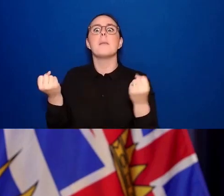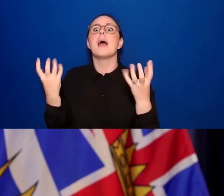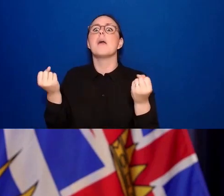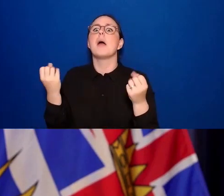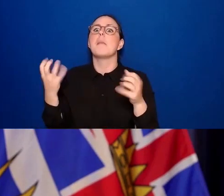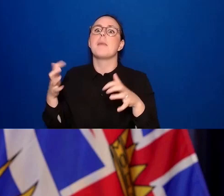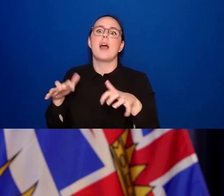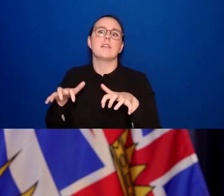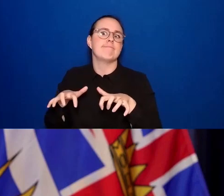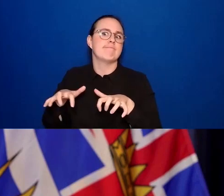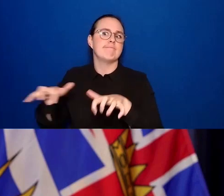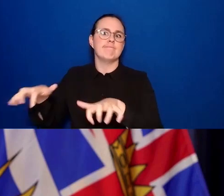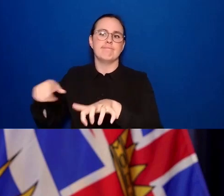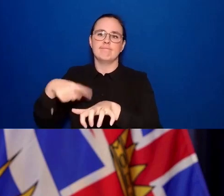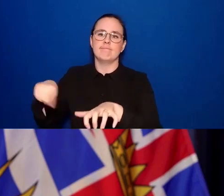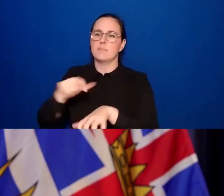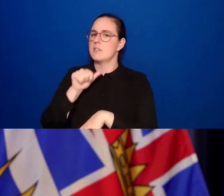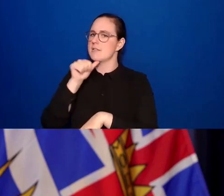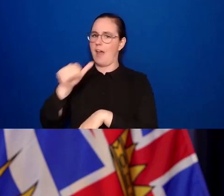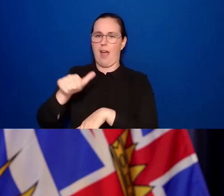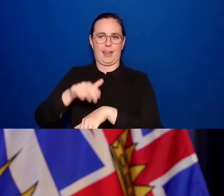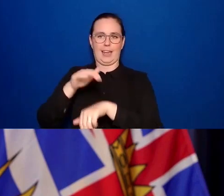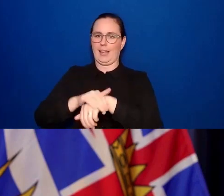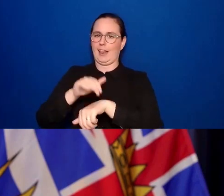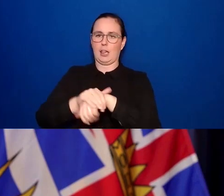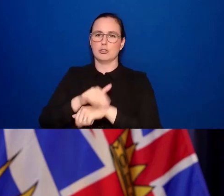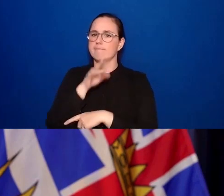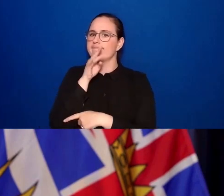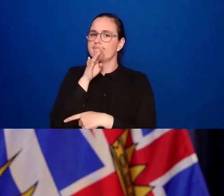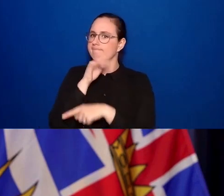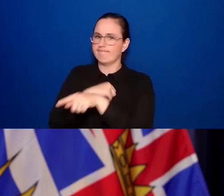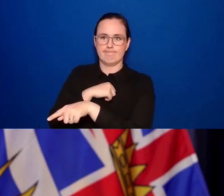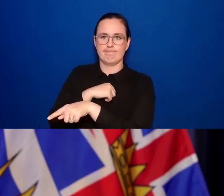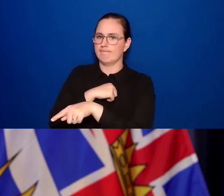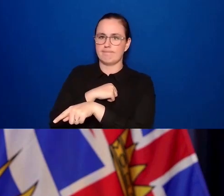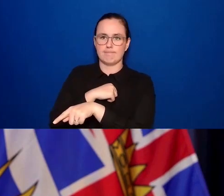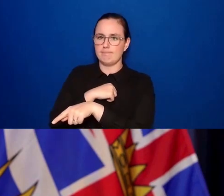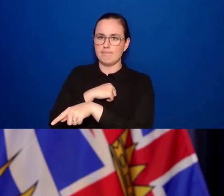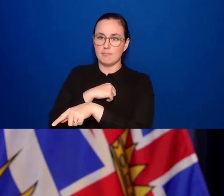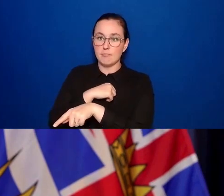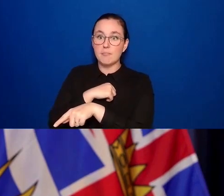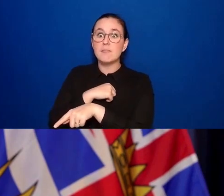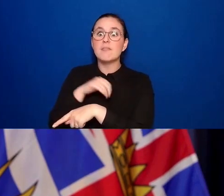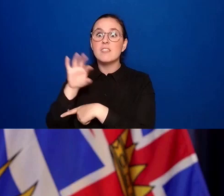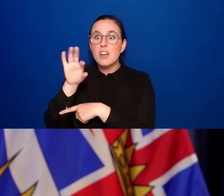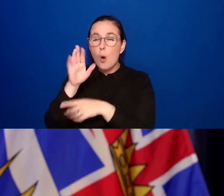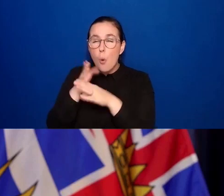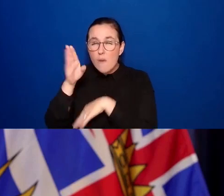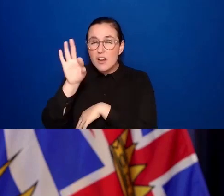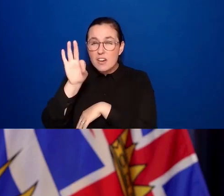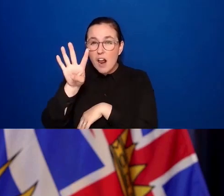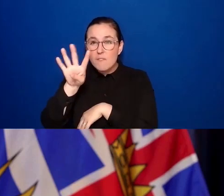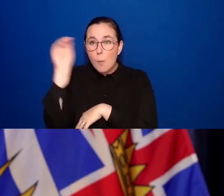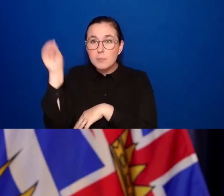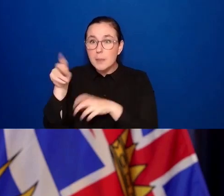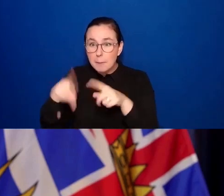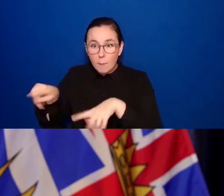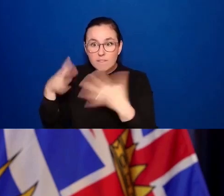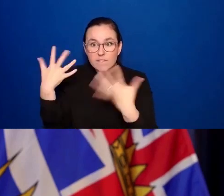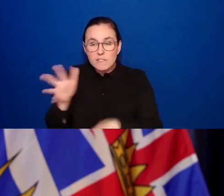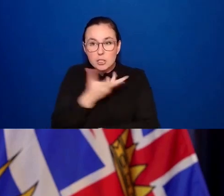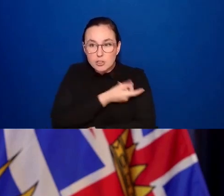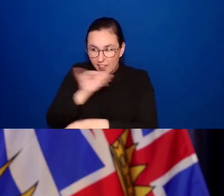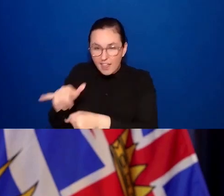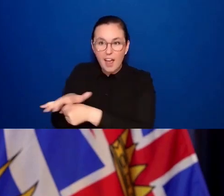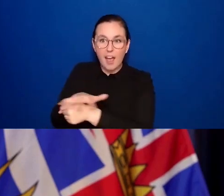vaccinated at 94% today. So there are these opportunities if people are isolated to get